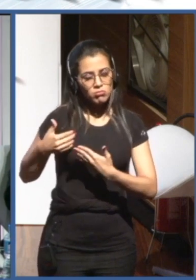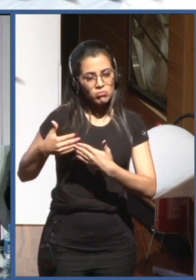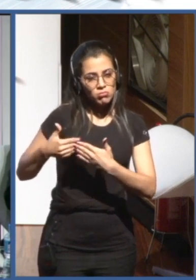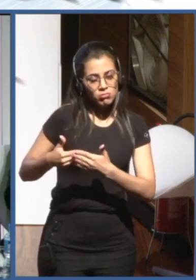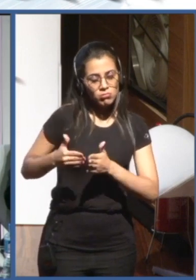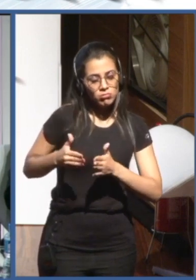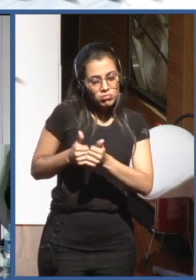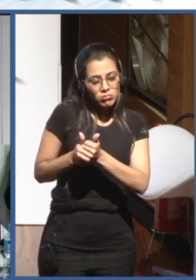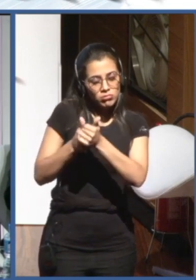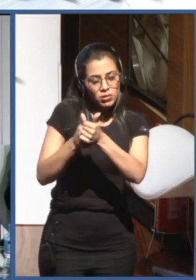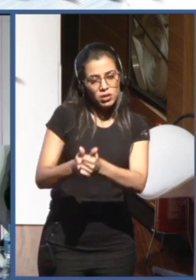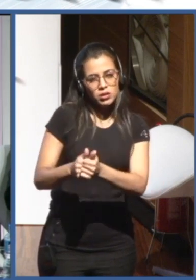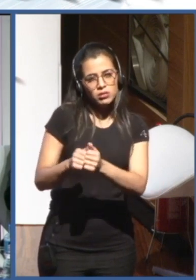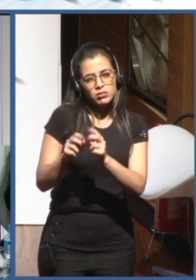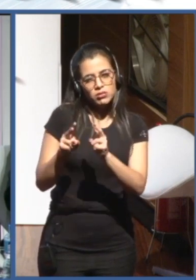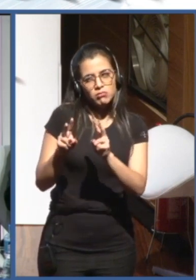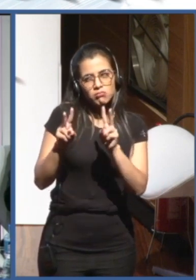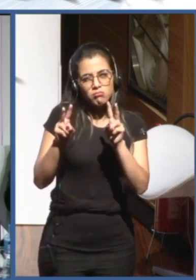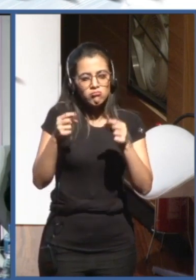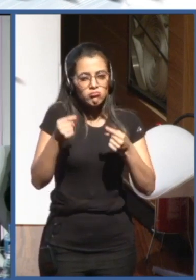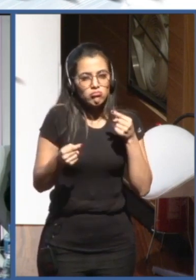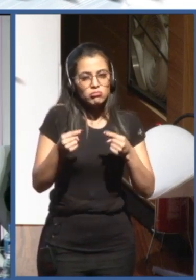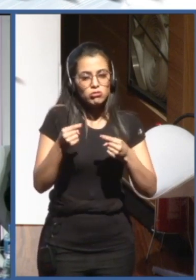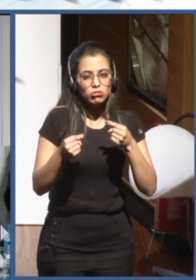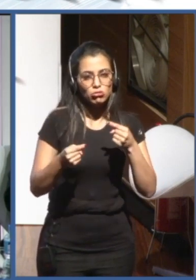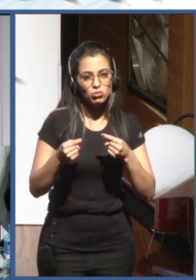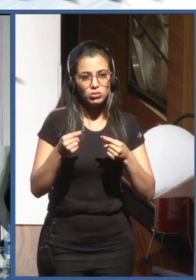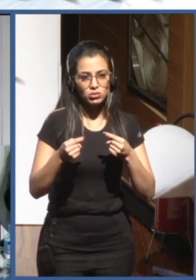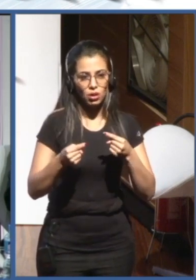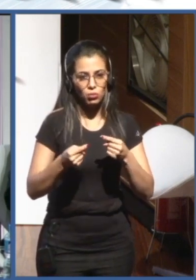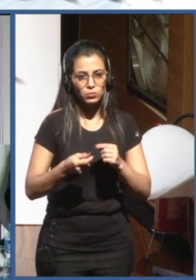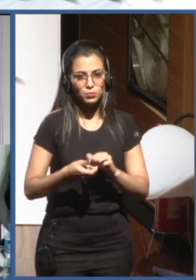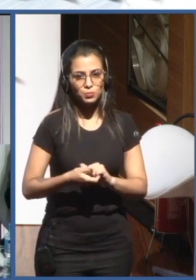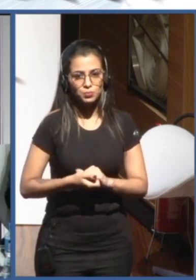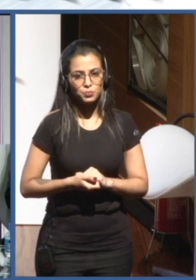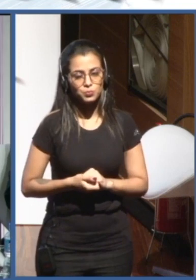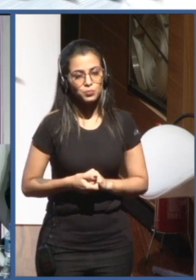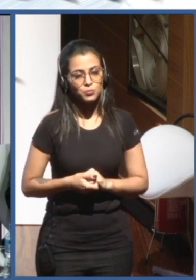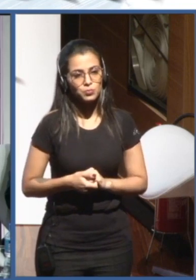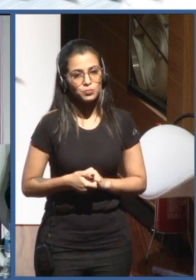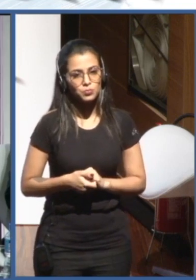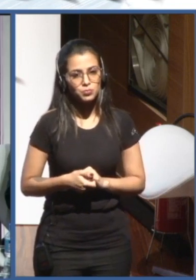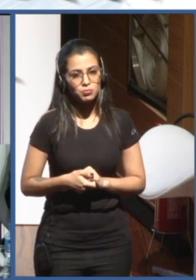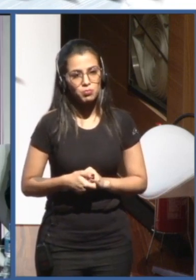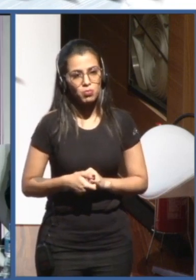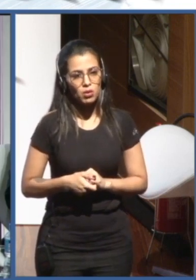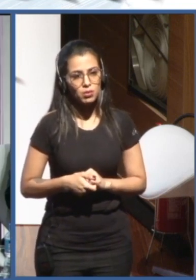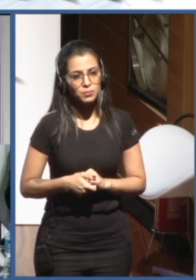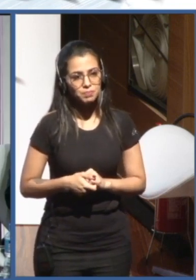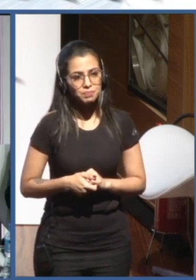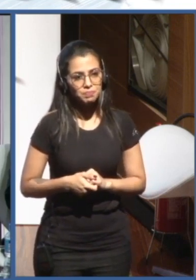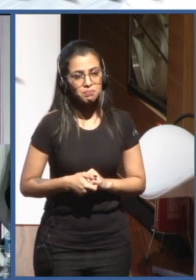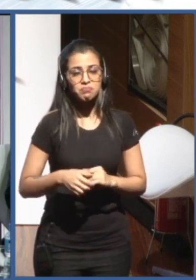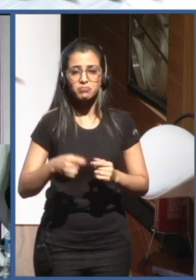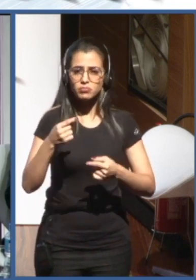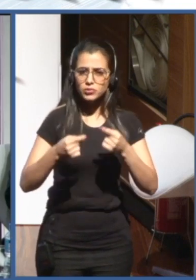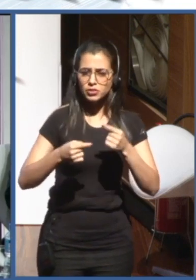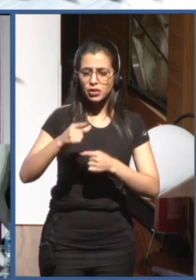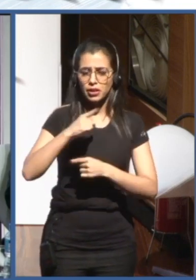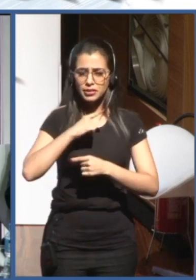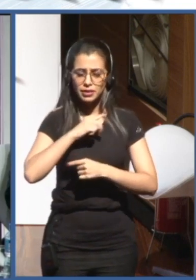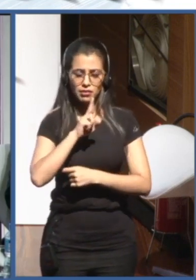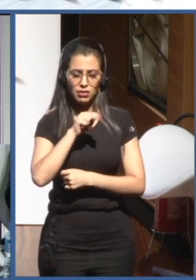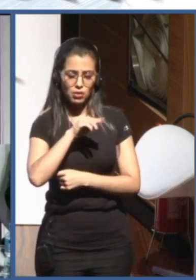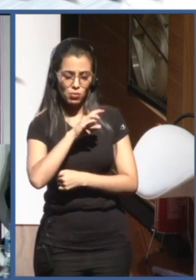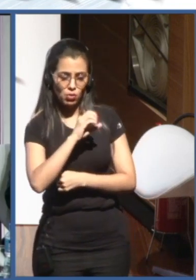UNESCO to make sure, you whatever is discussed there is brought into our forums so that, you know, our members can take